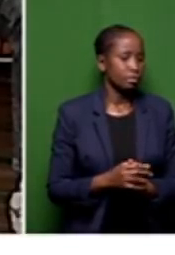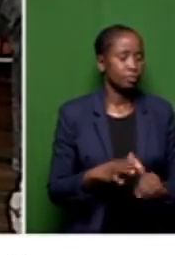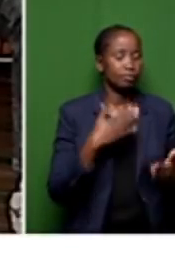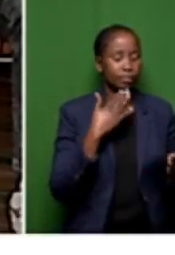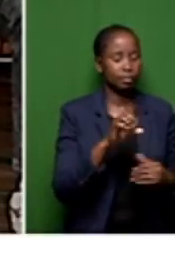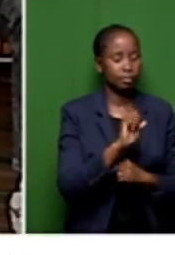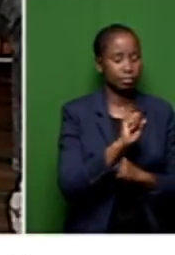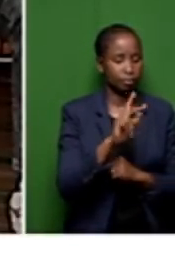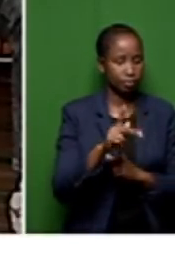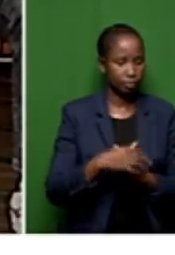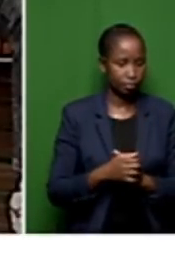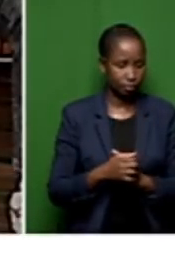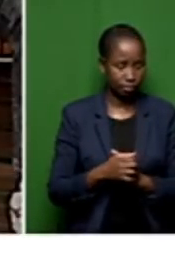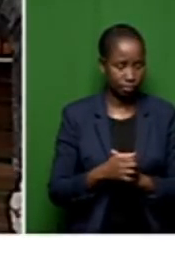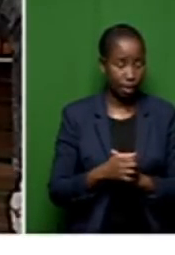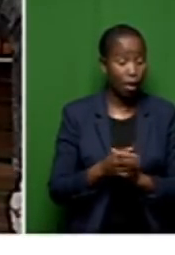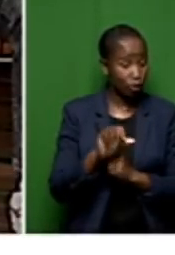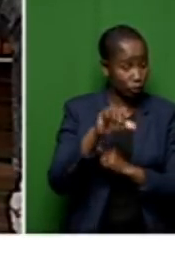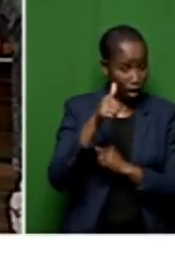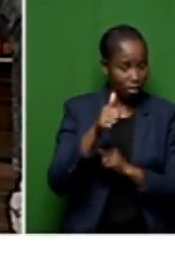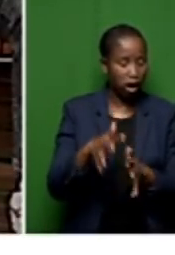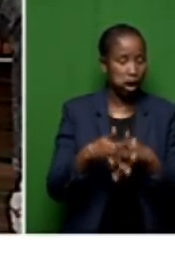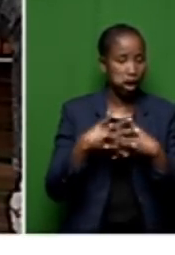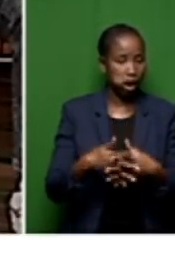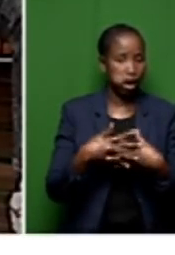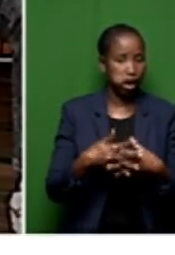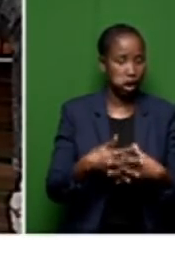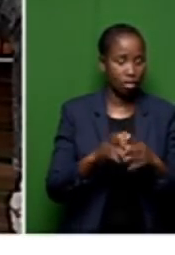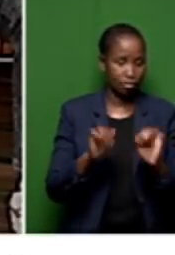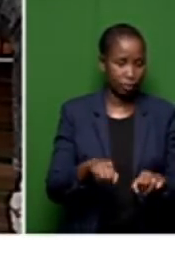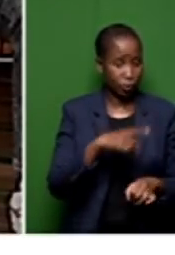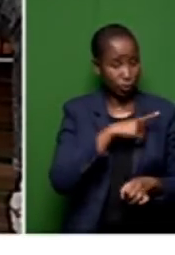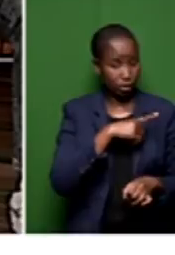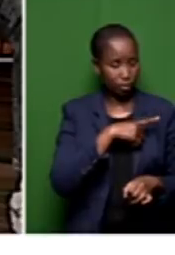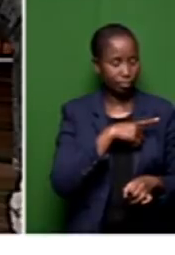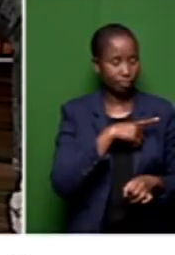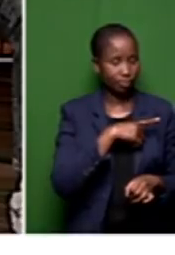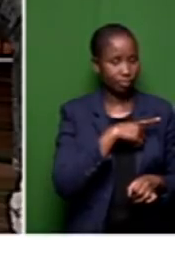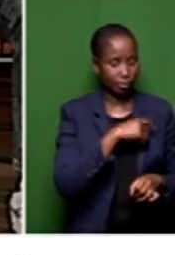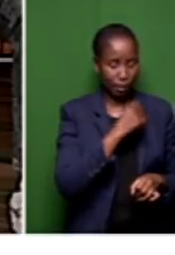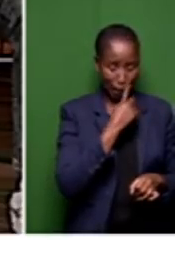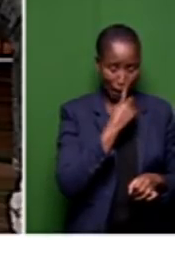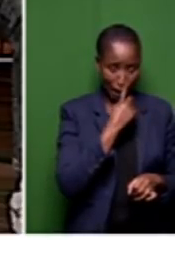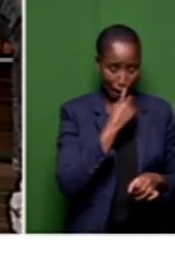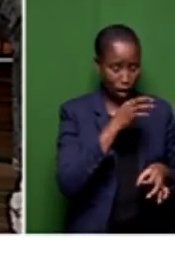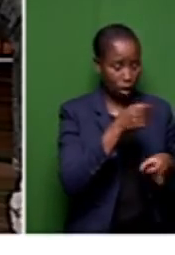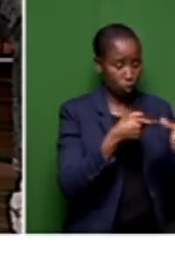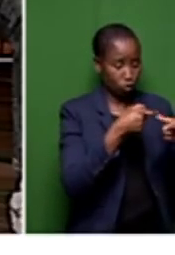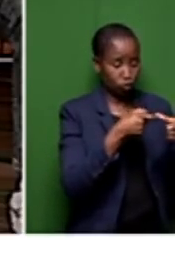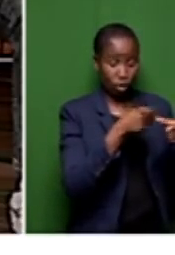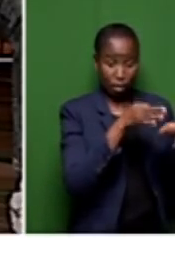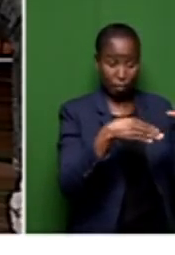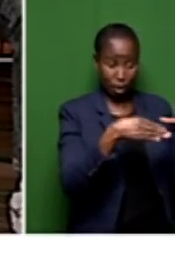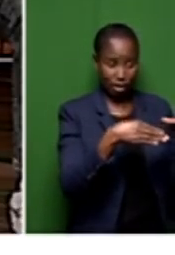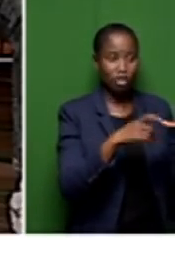this mess, because the ruling party is using the consultants that are linked to them, so that they find